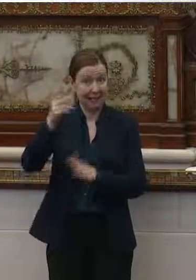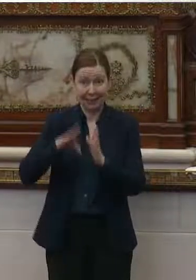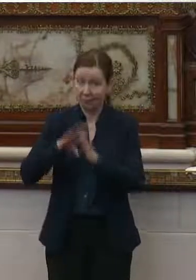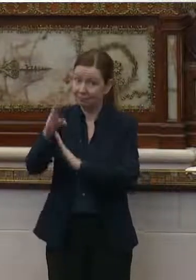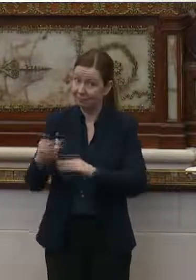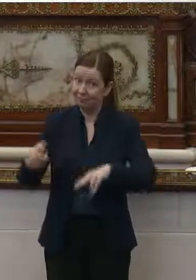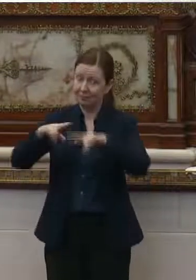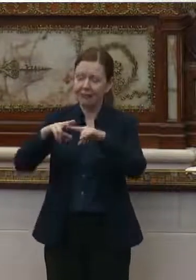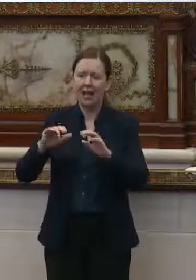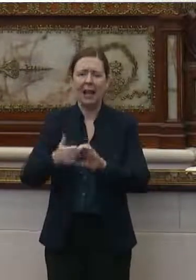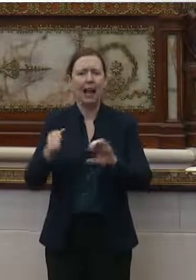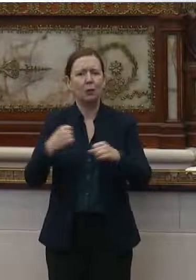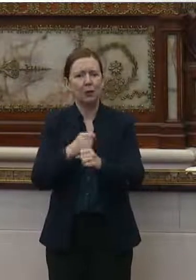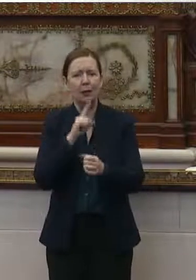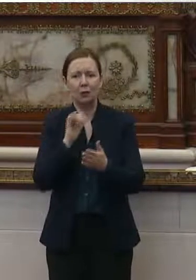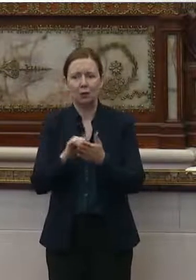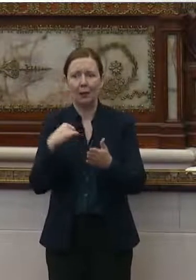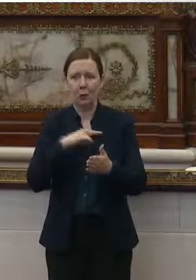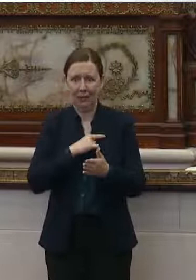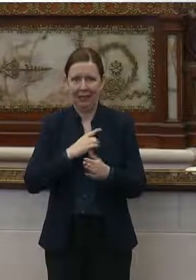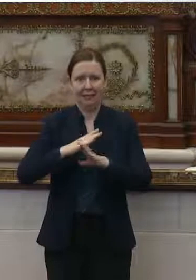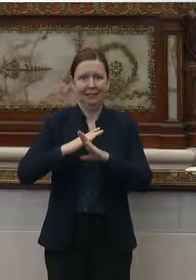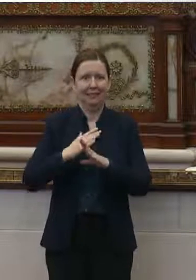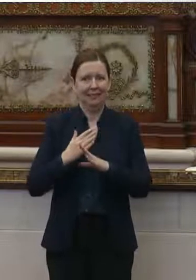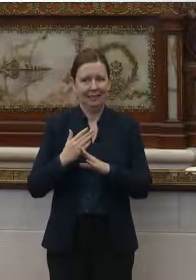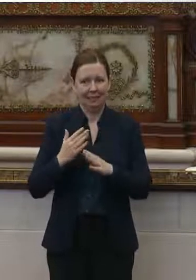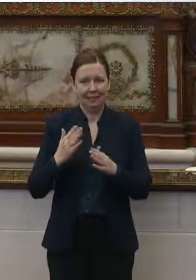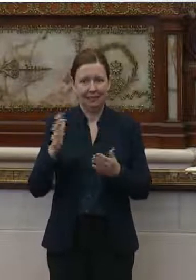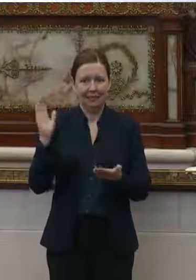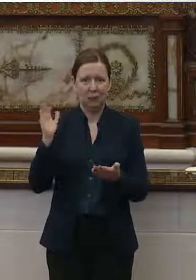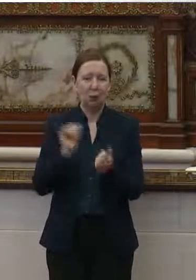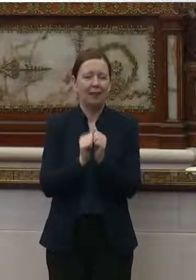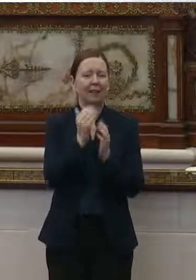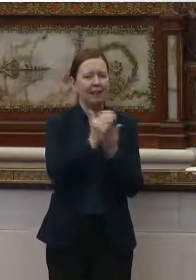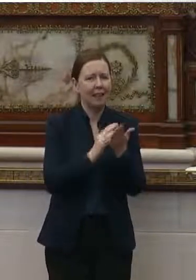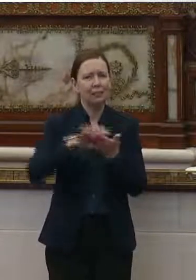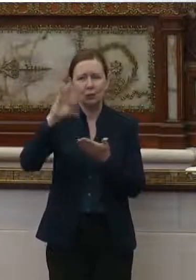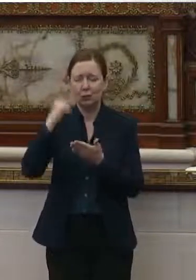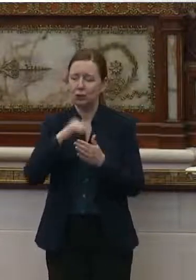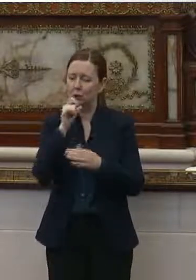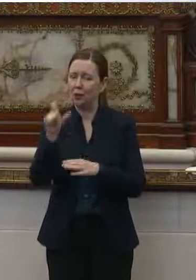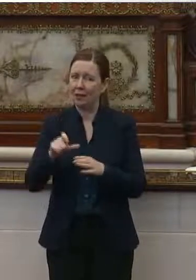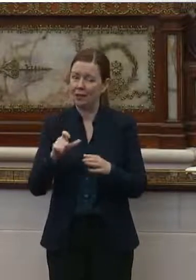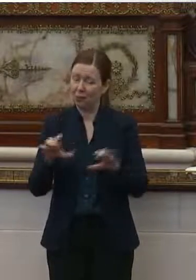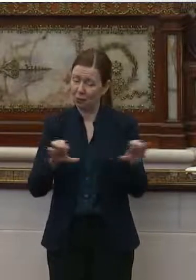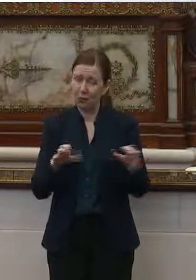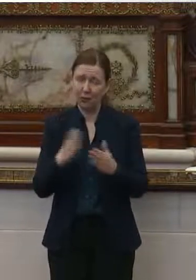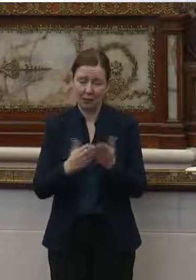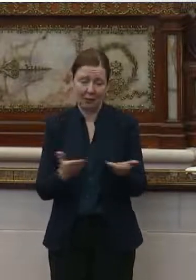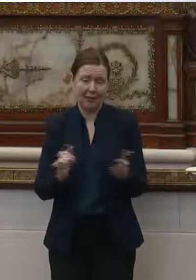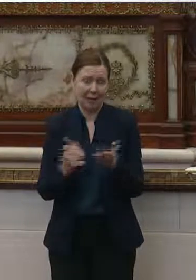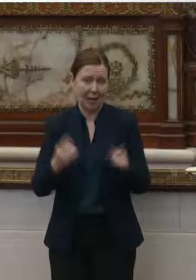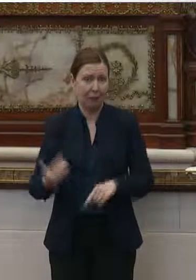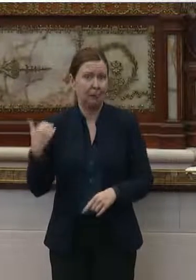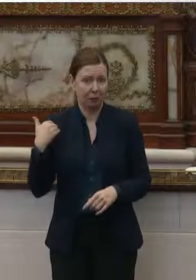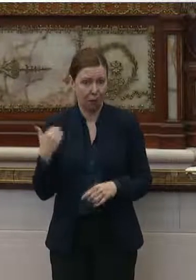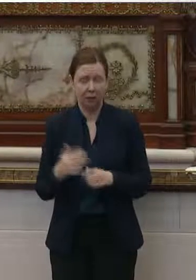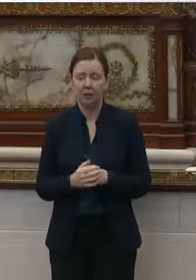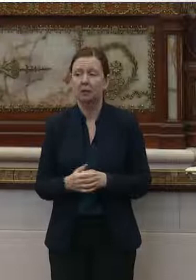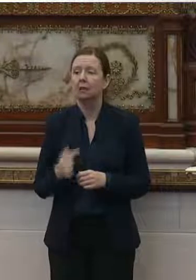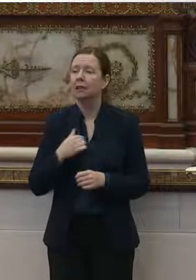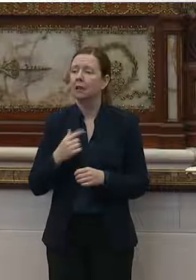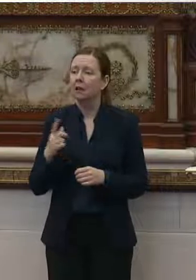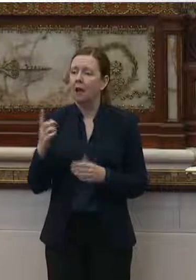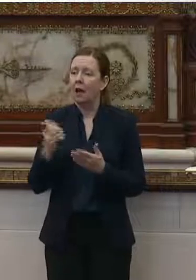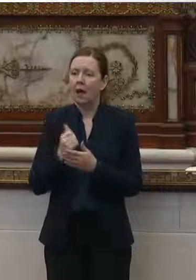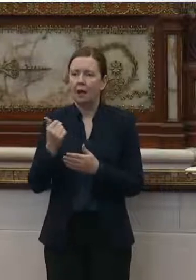how do we make sure that we get in front of it with lessons learned so that we never have to relive some of these things again? Um, did